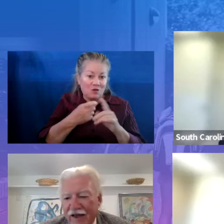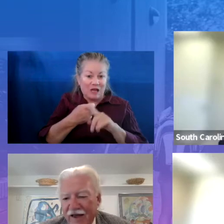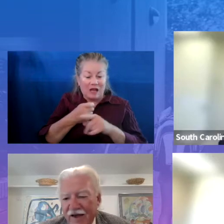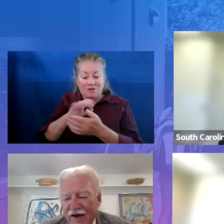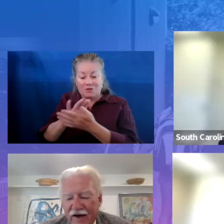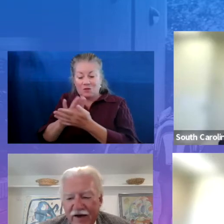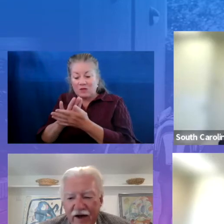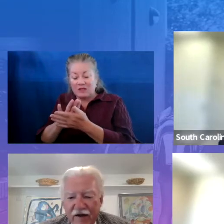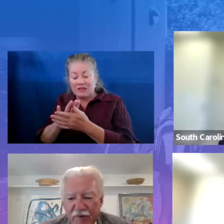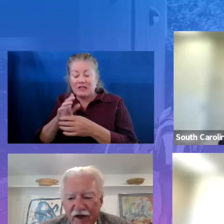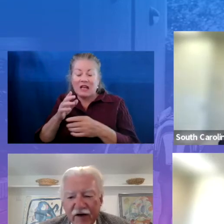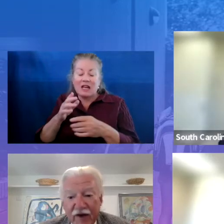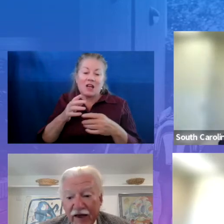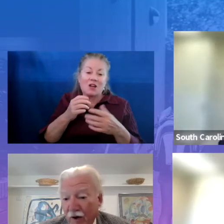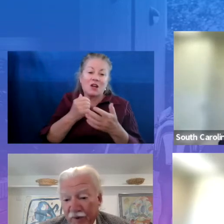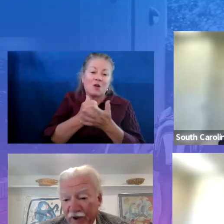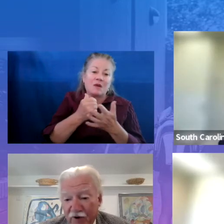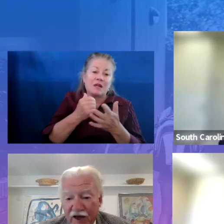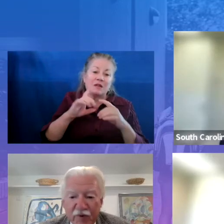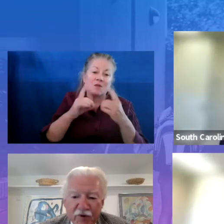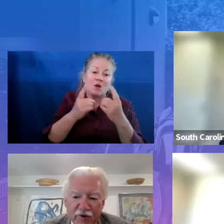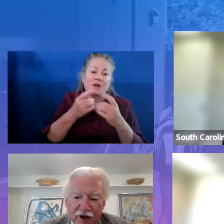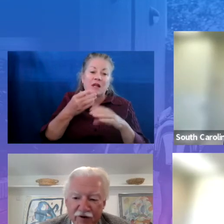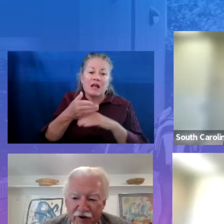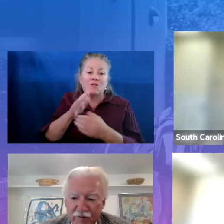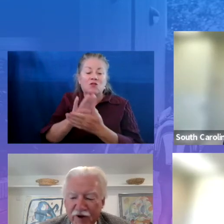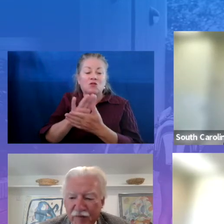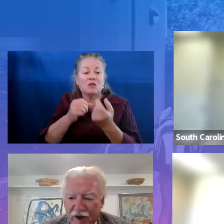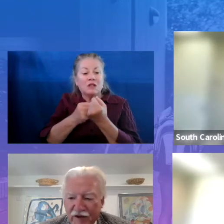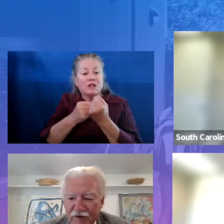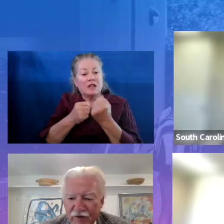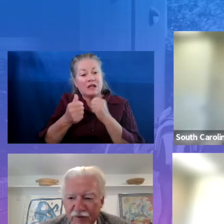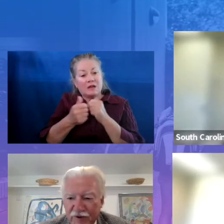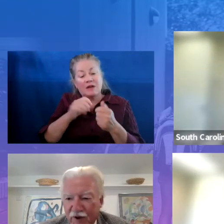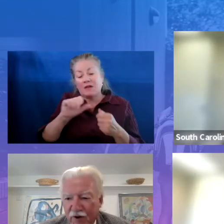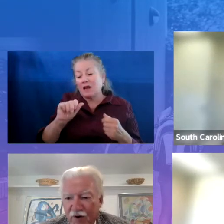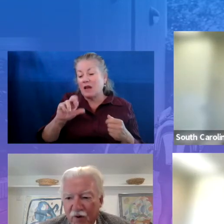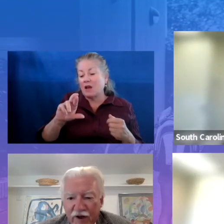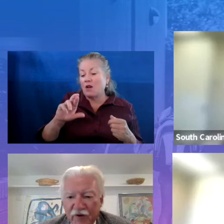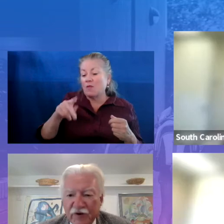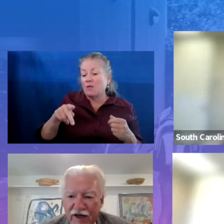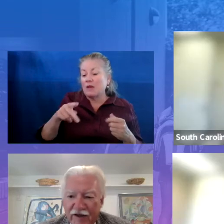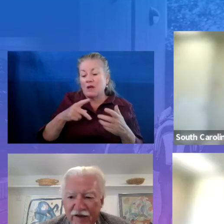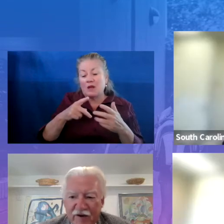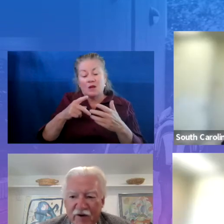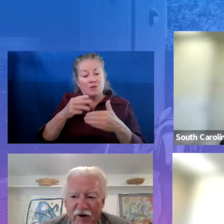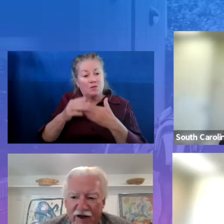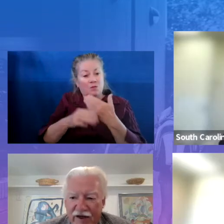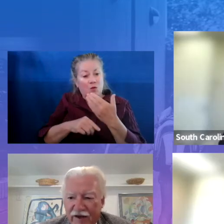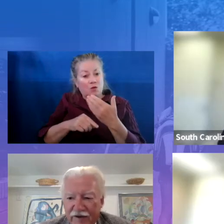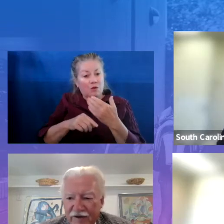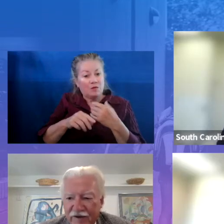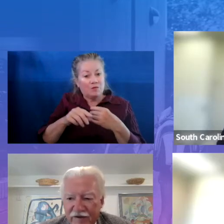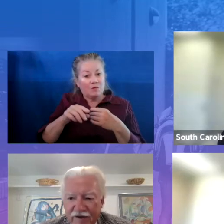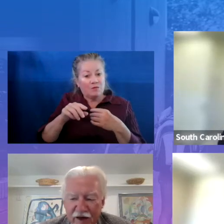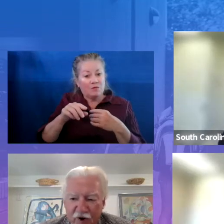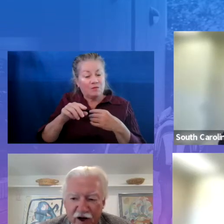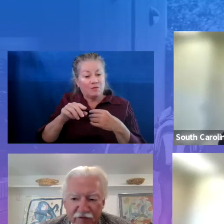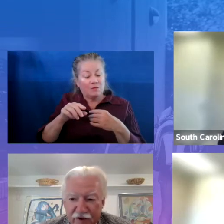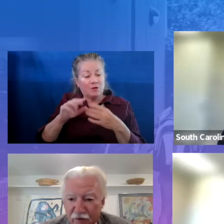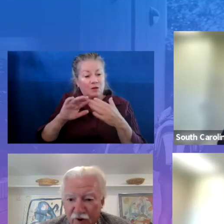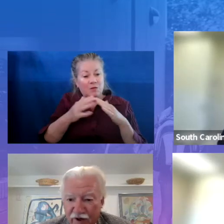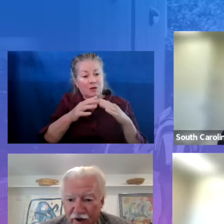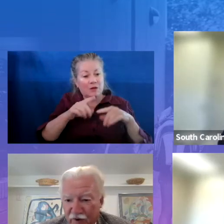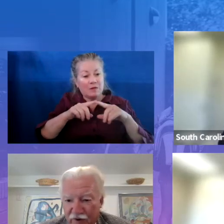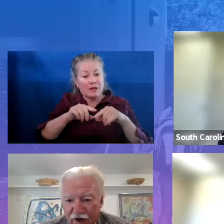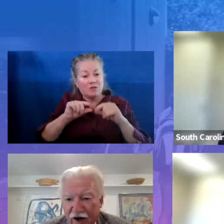run a competitive ARP grant program for community-based groups. What do you tell nonprofits